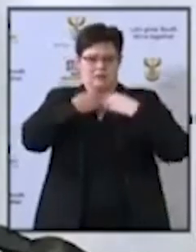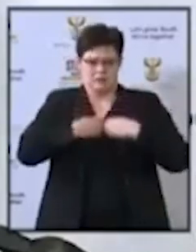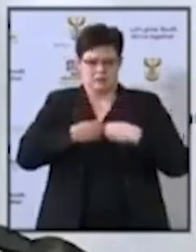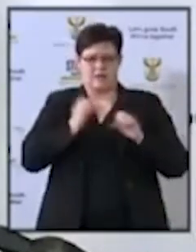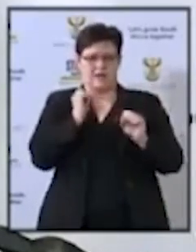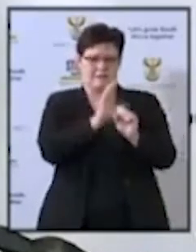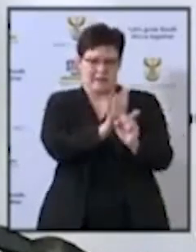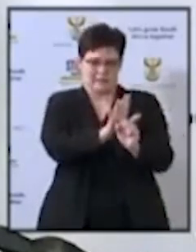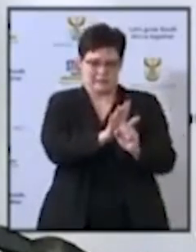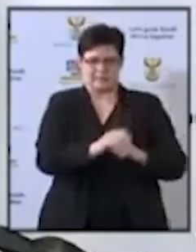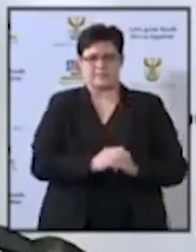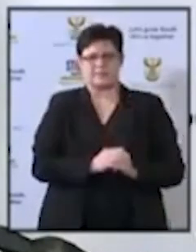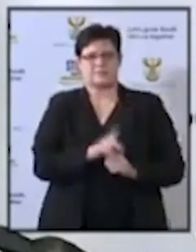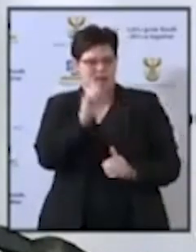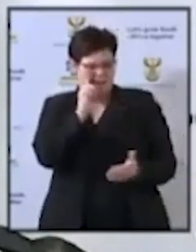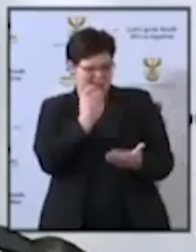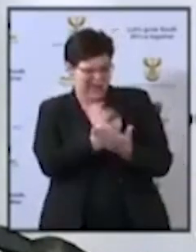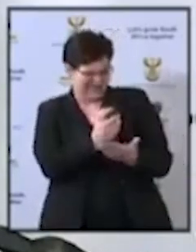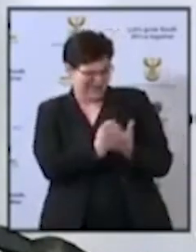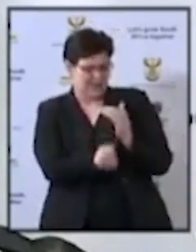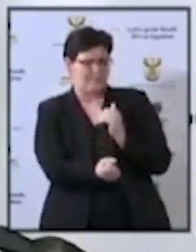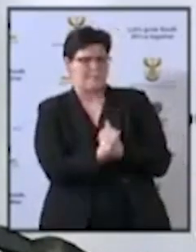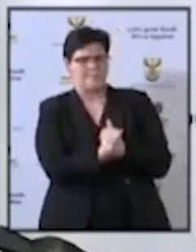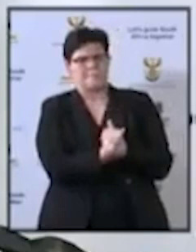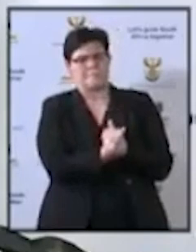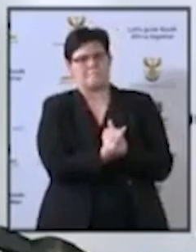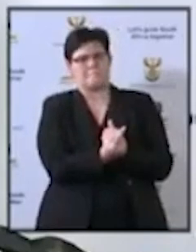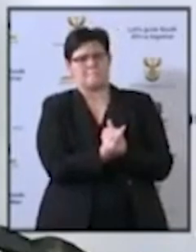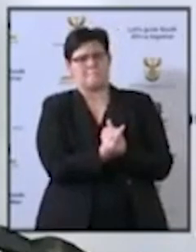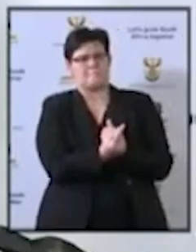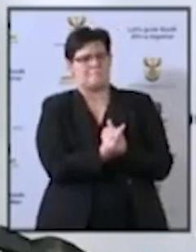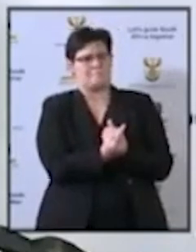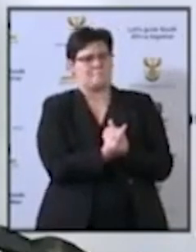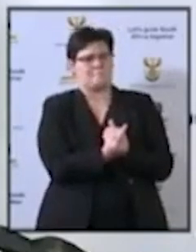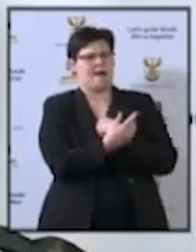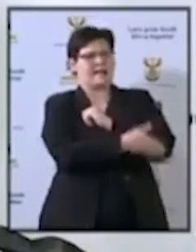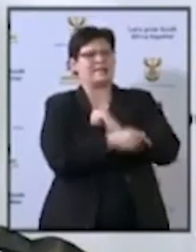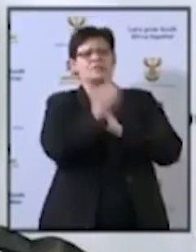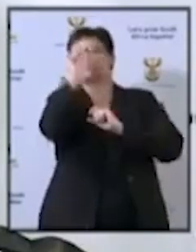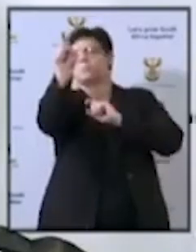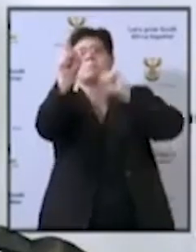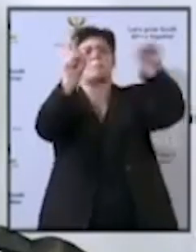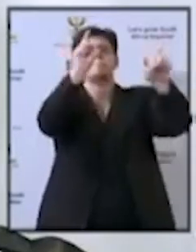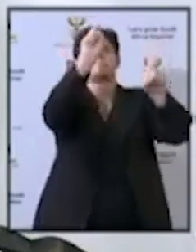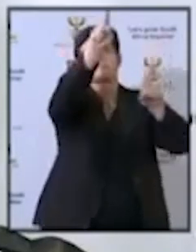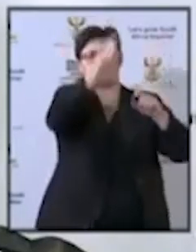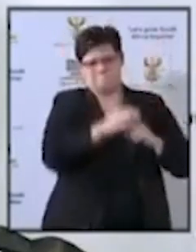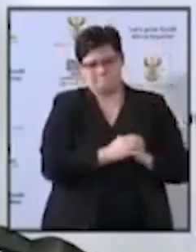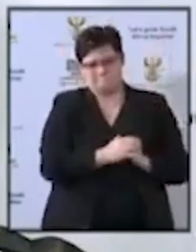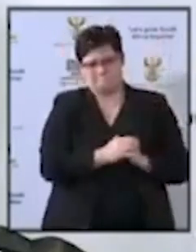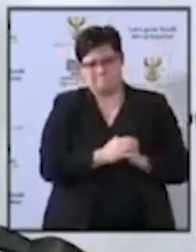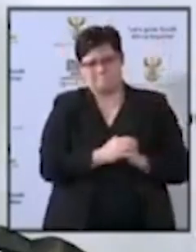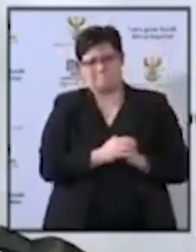There was evidence that was coming from other countries that the